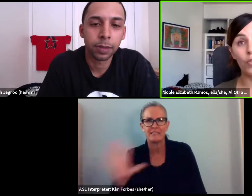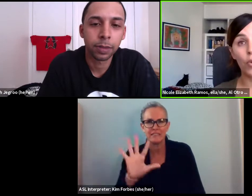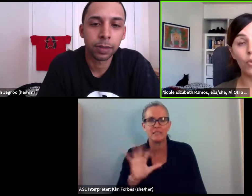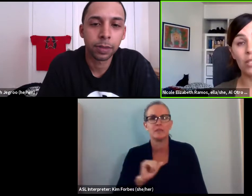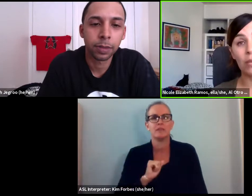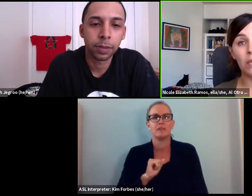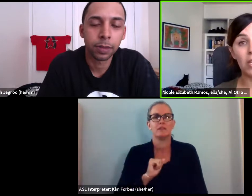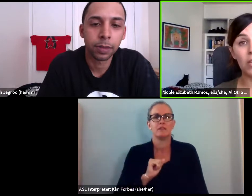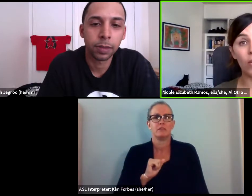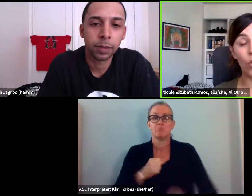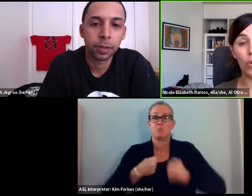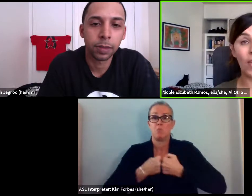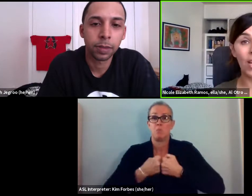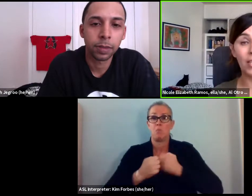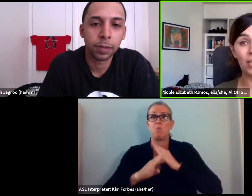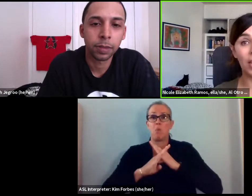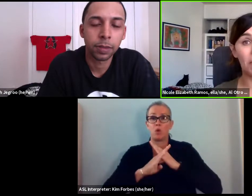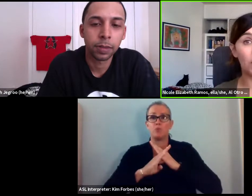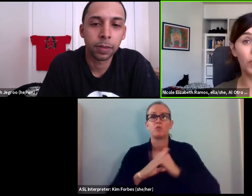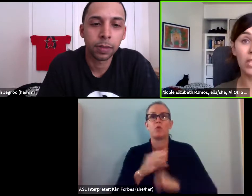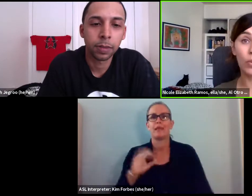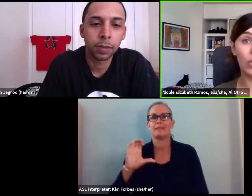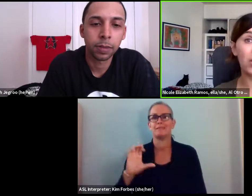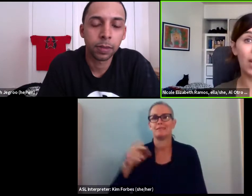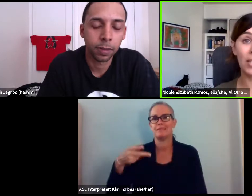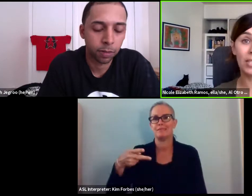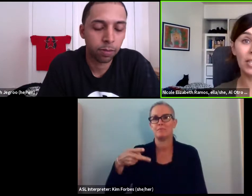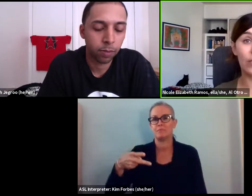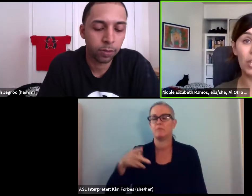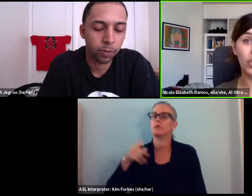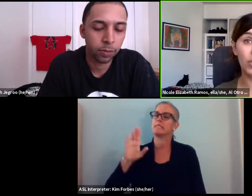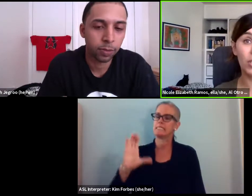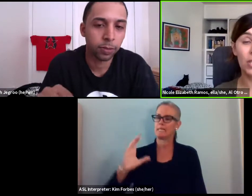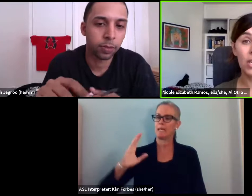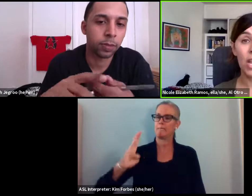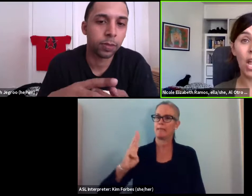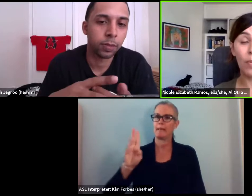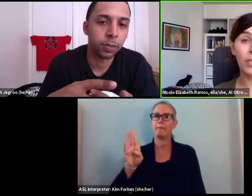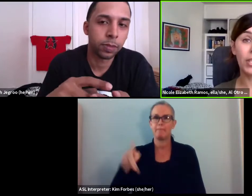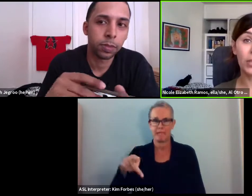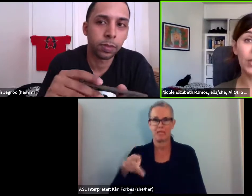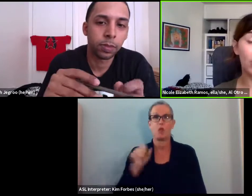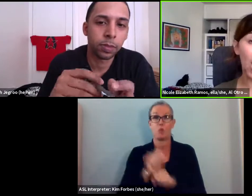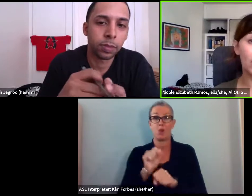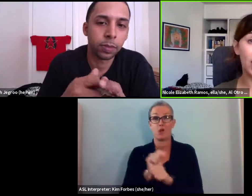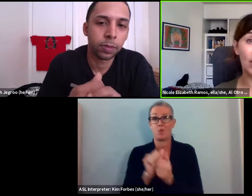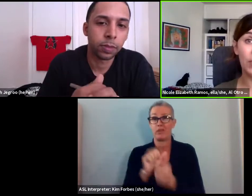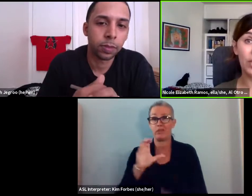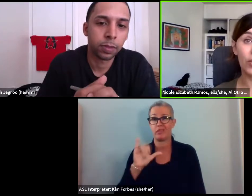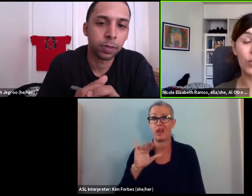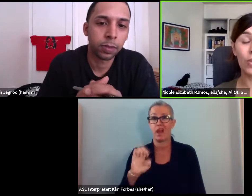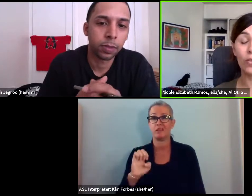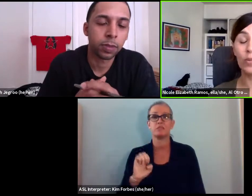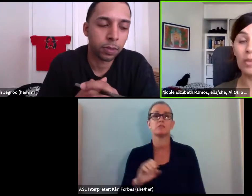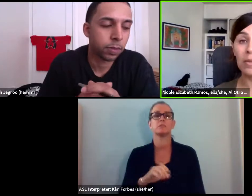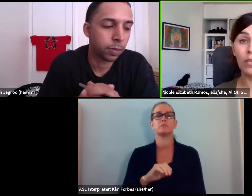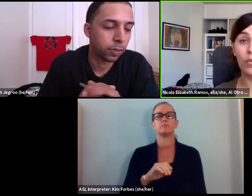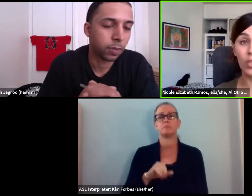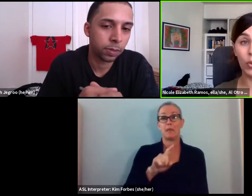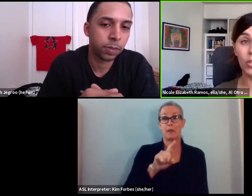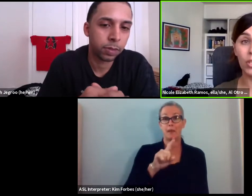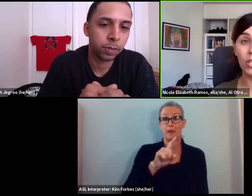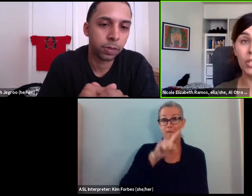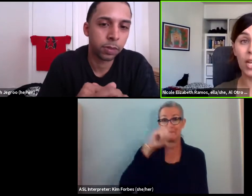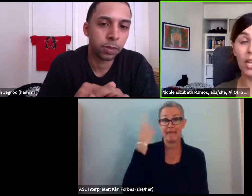Border Patrol and CBP work with ICE to send people to these really isolated regions, particularly black asylum seekers, where there's